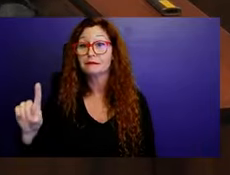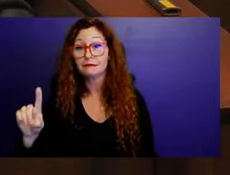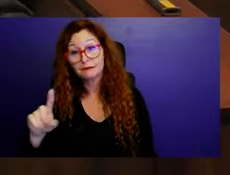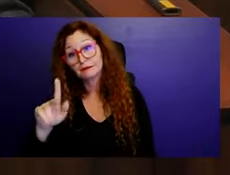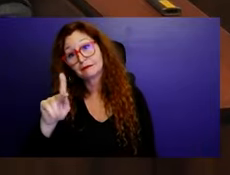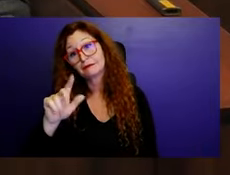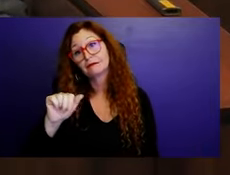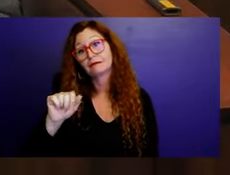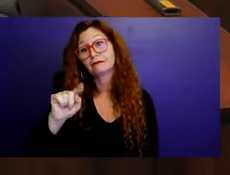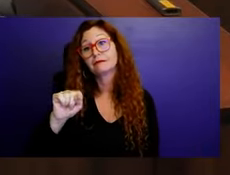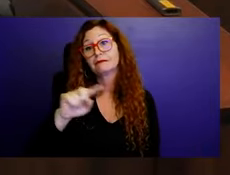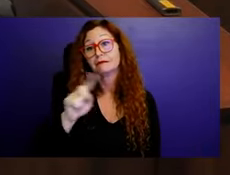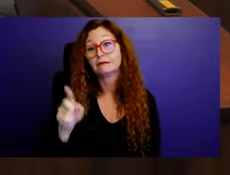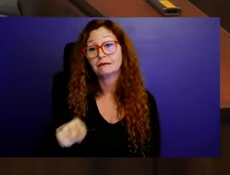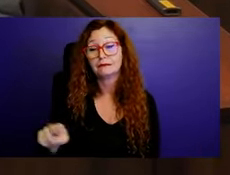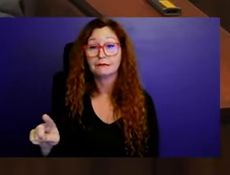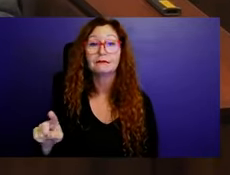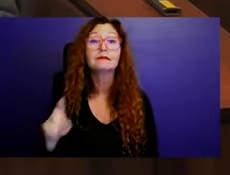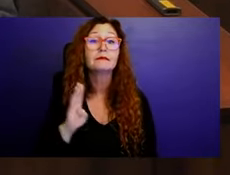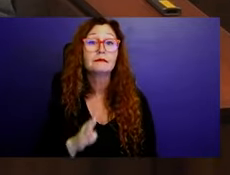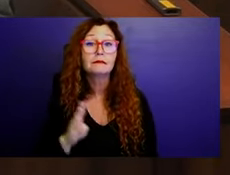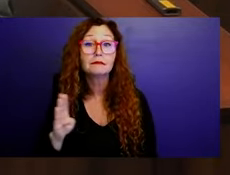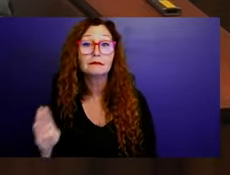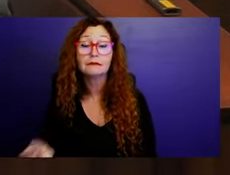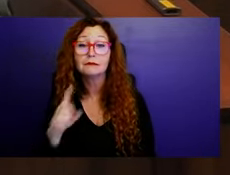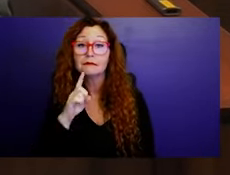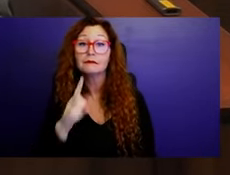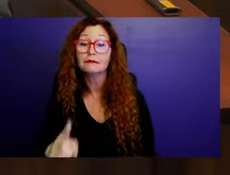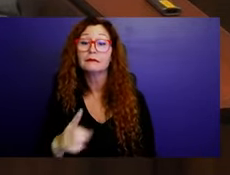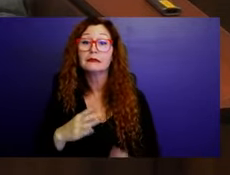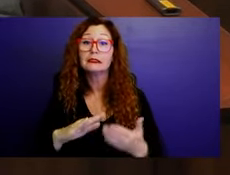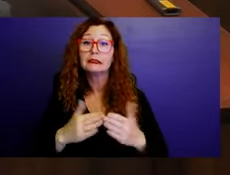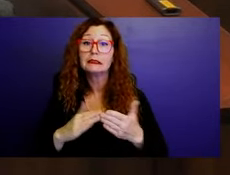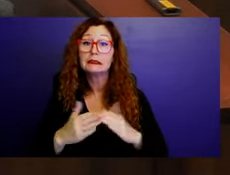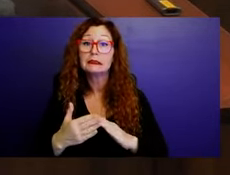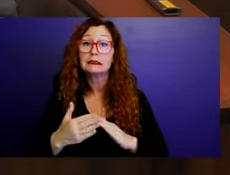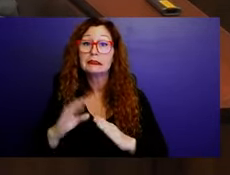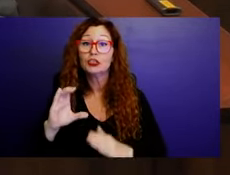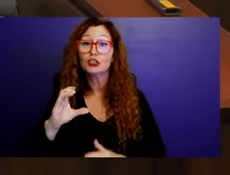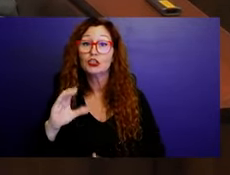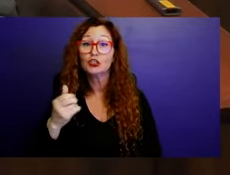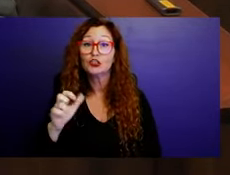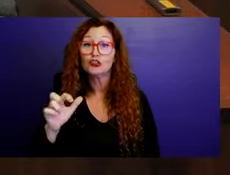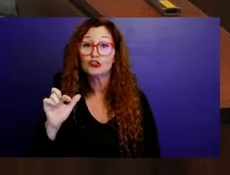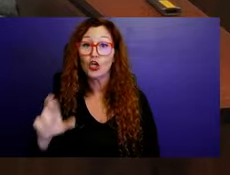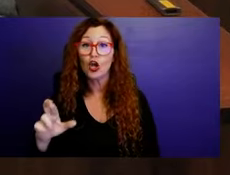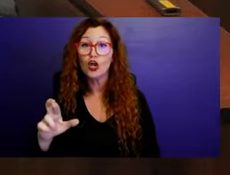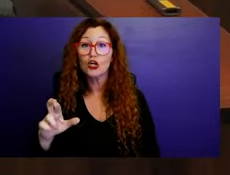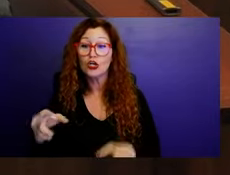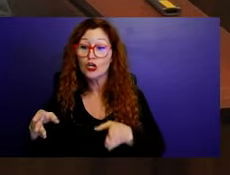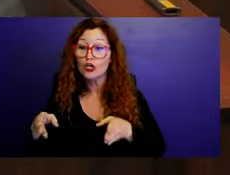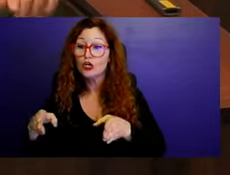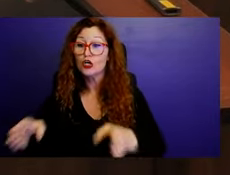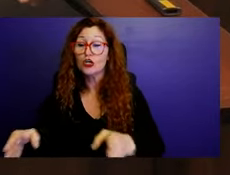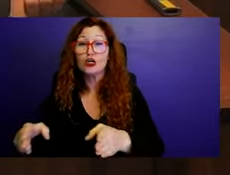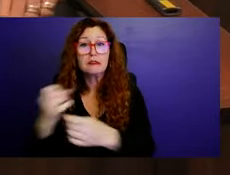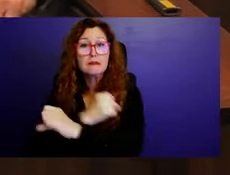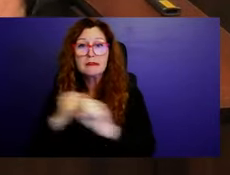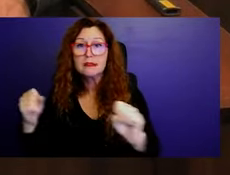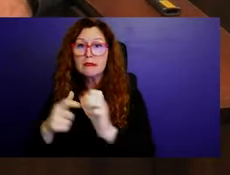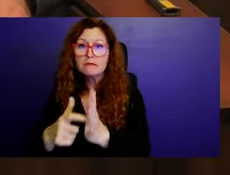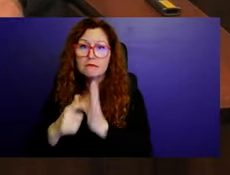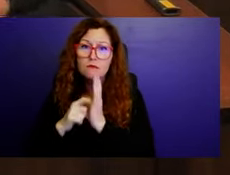It seems that the guardrails provided by the city charter no longer exist for the mayor. In clear